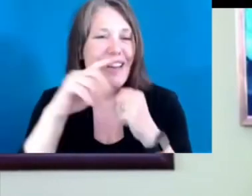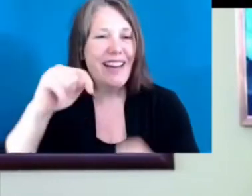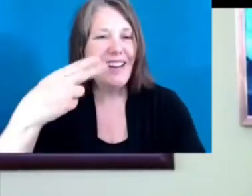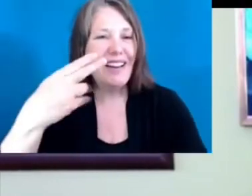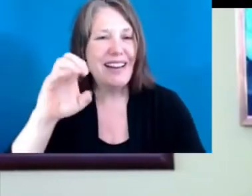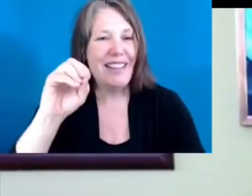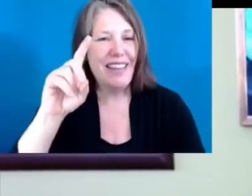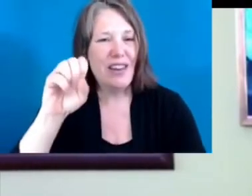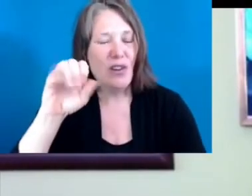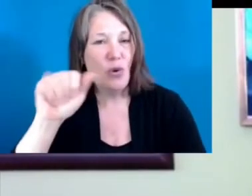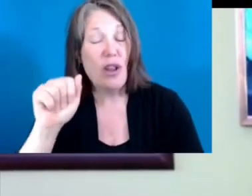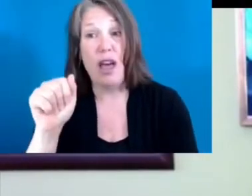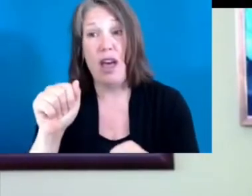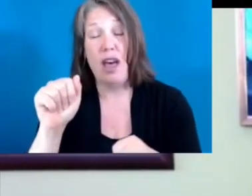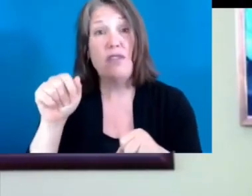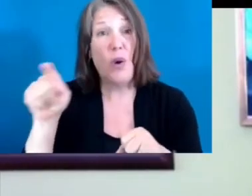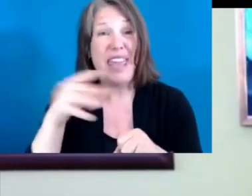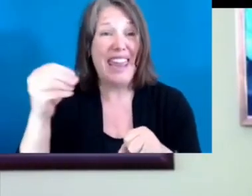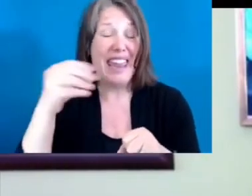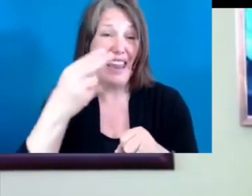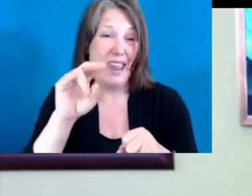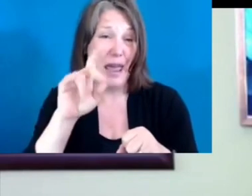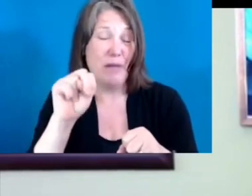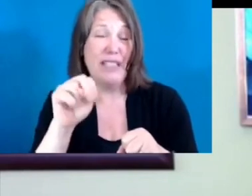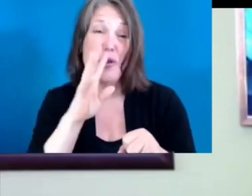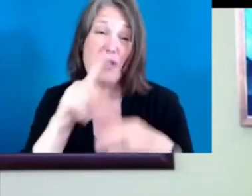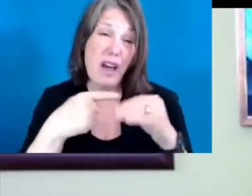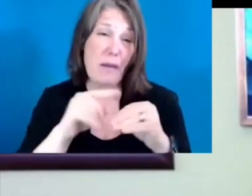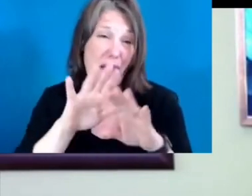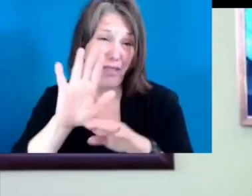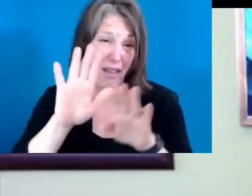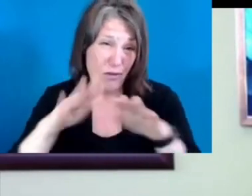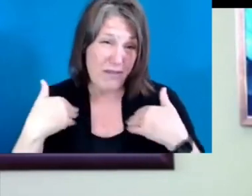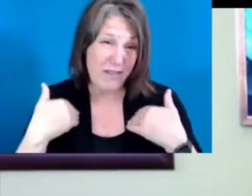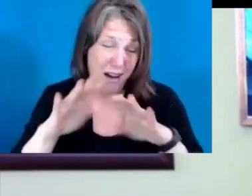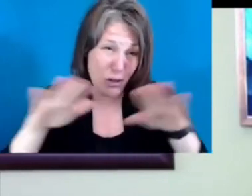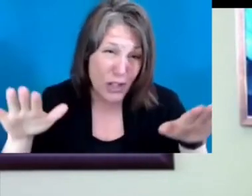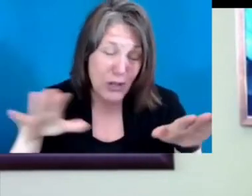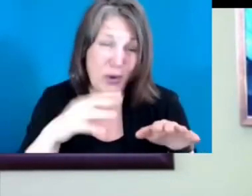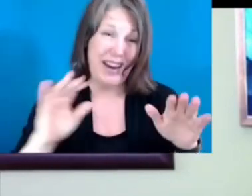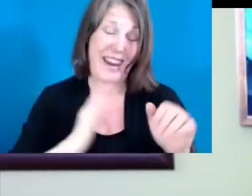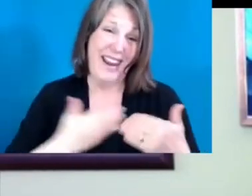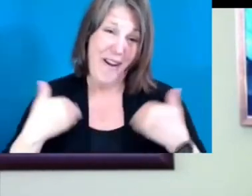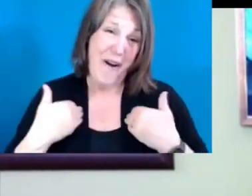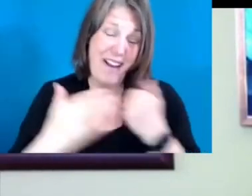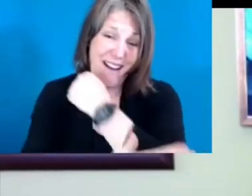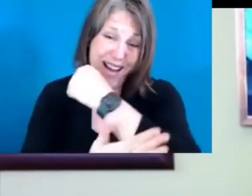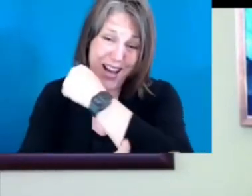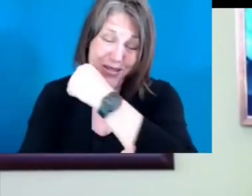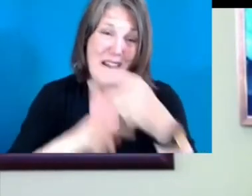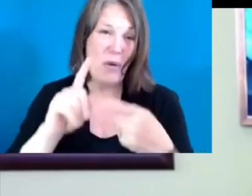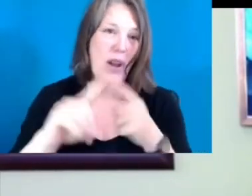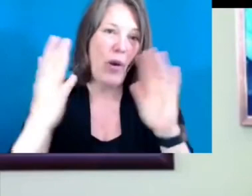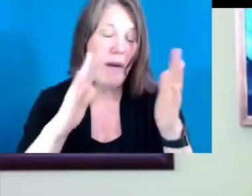about their children, their very young children in our very young country. And in the United States, certainly when you put us up against